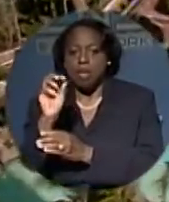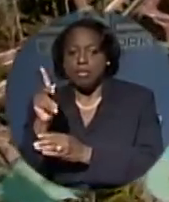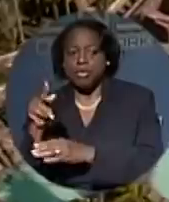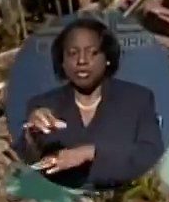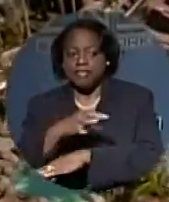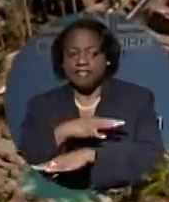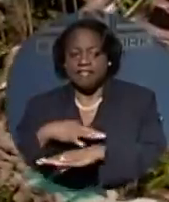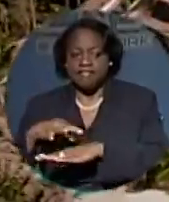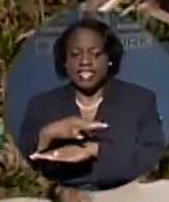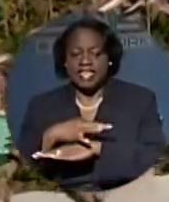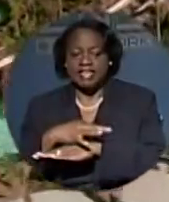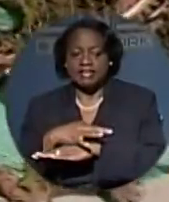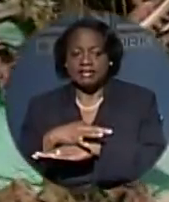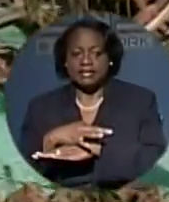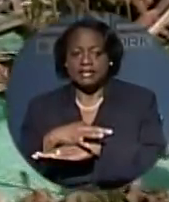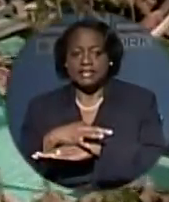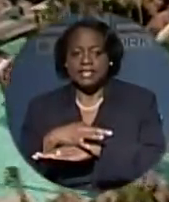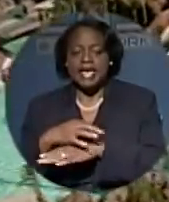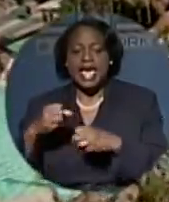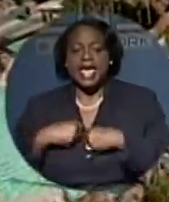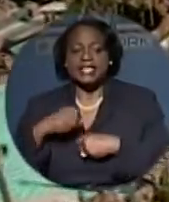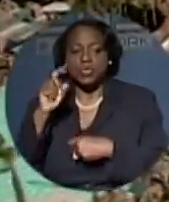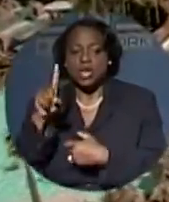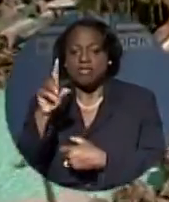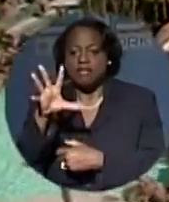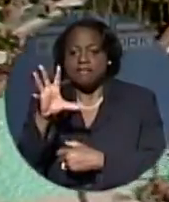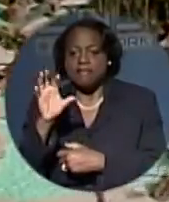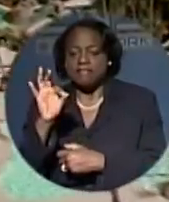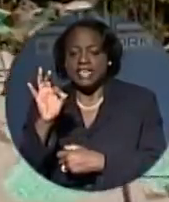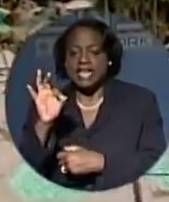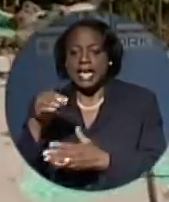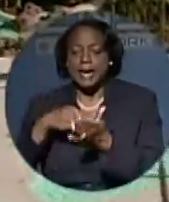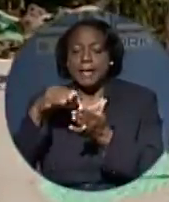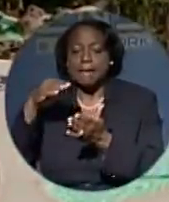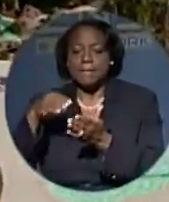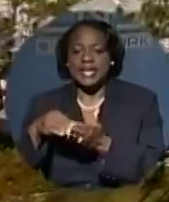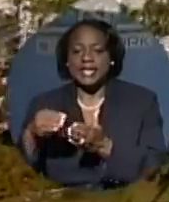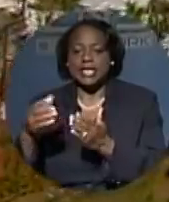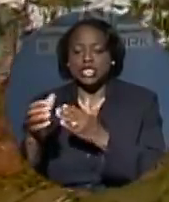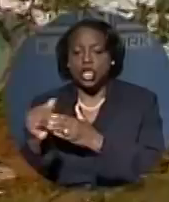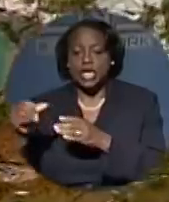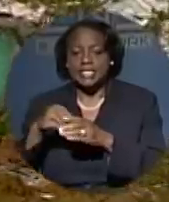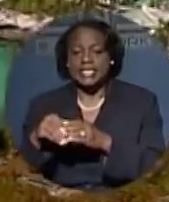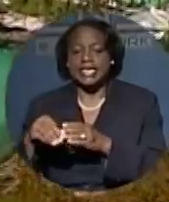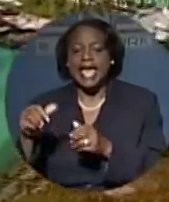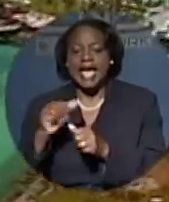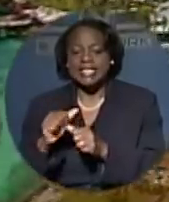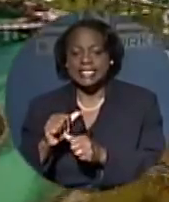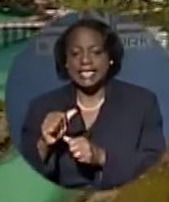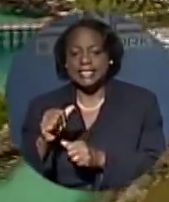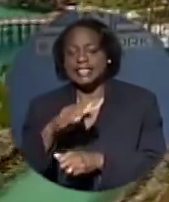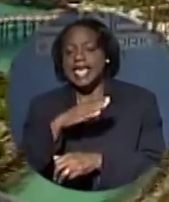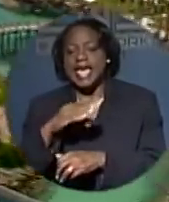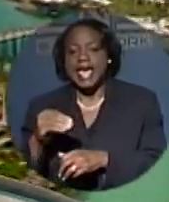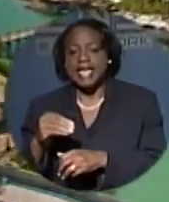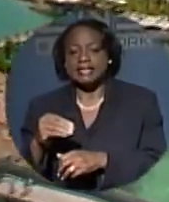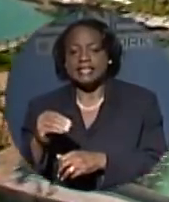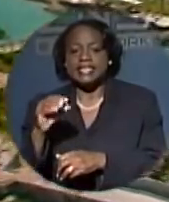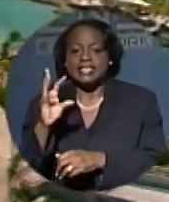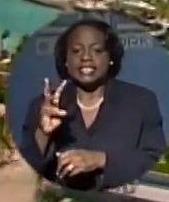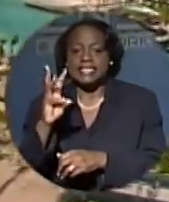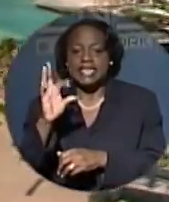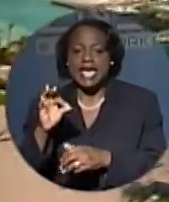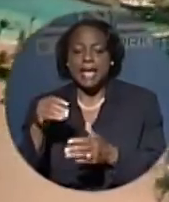a Canadian publicly traded company, has some $159 billion in assets and more than $69 billion of property